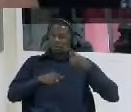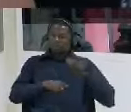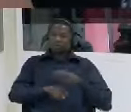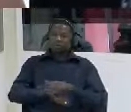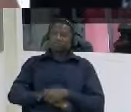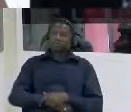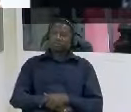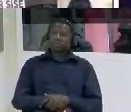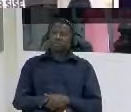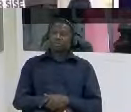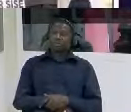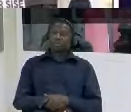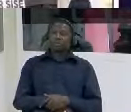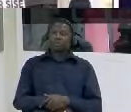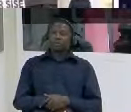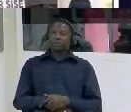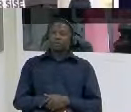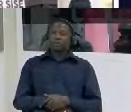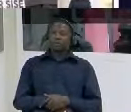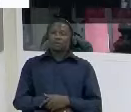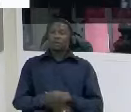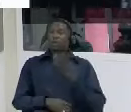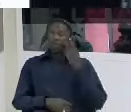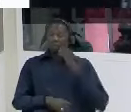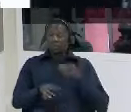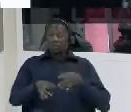after we are we are charged and taken to court